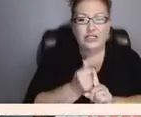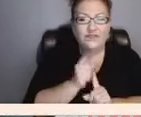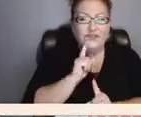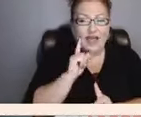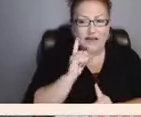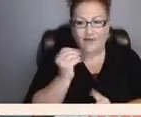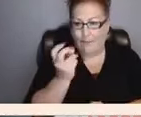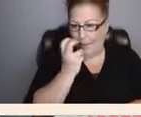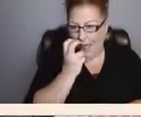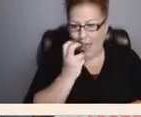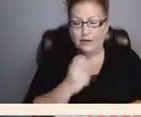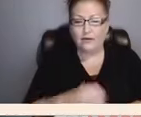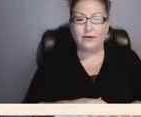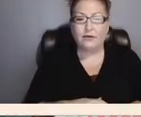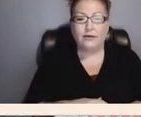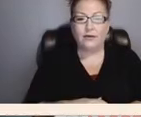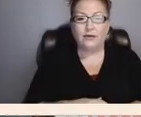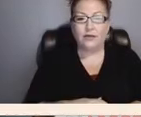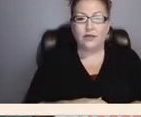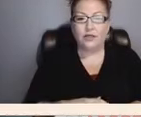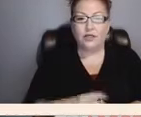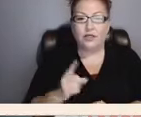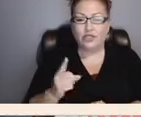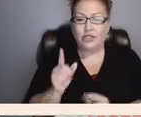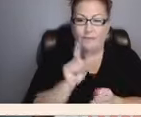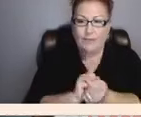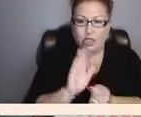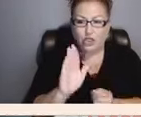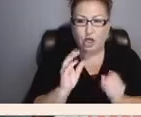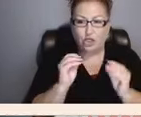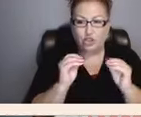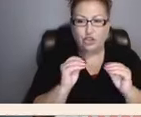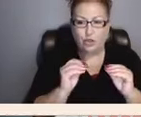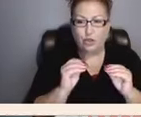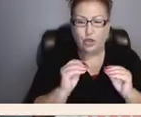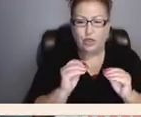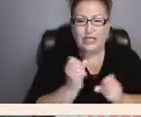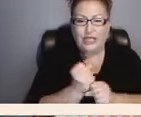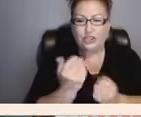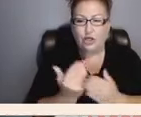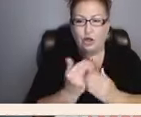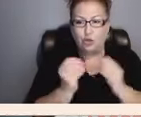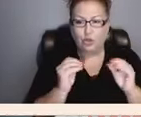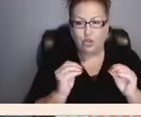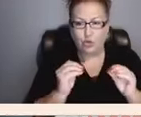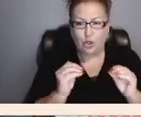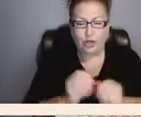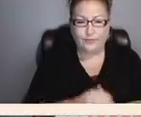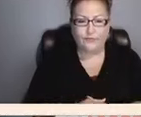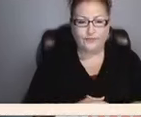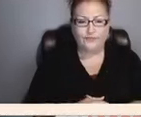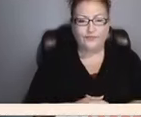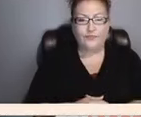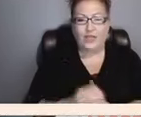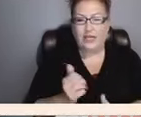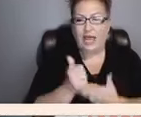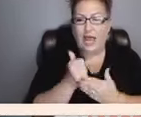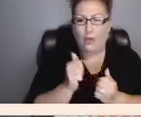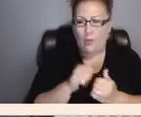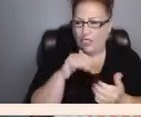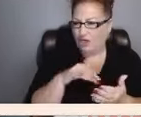meets her tutor, gets her new tutor to help her with her studies.